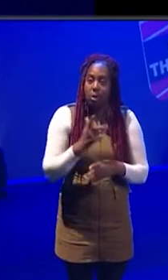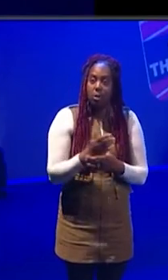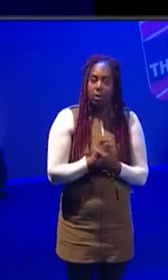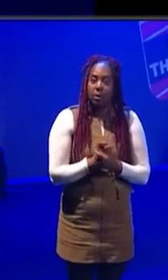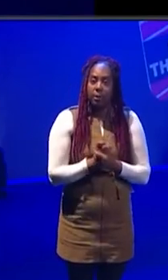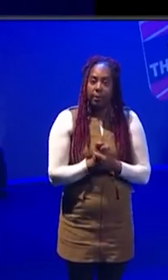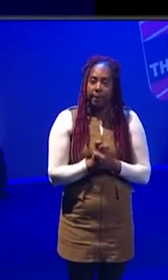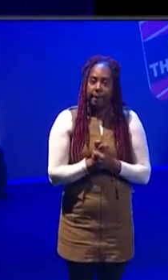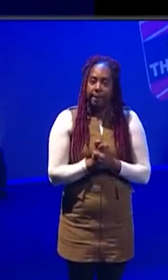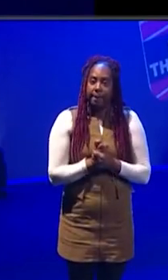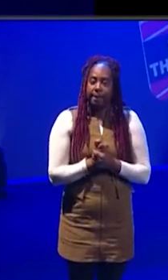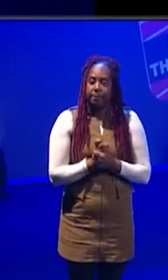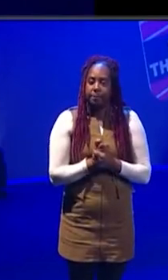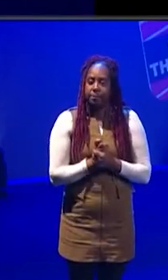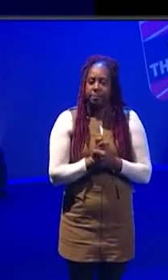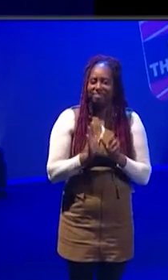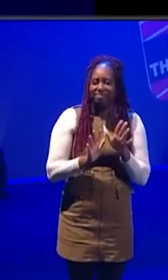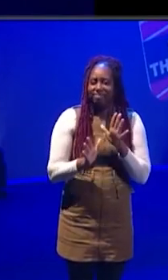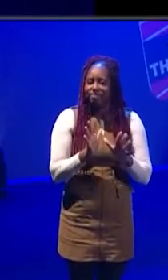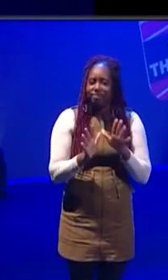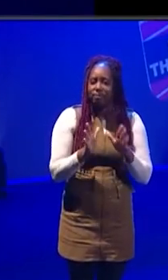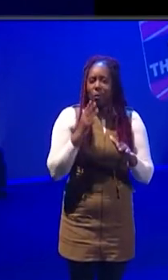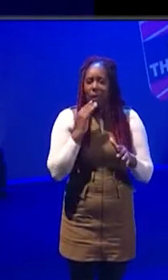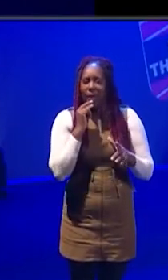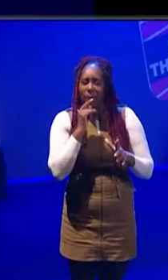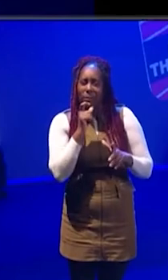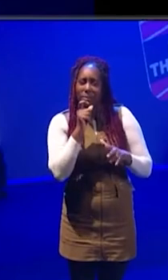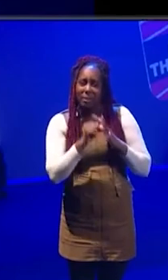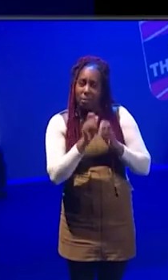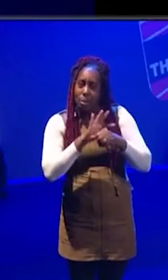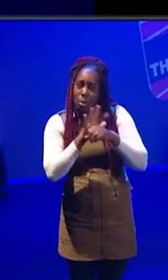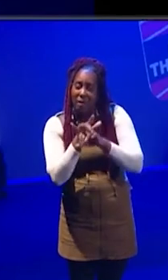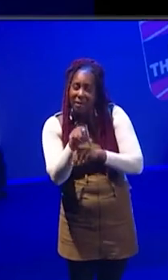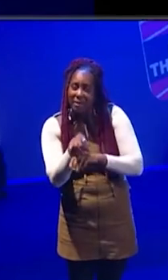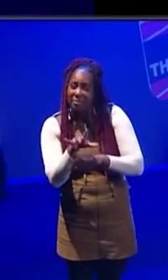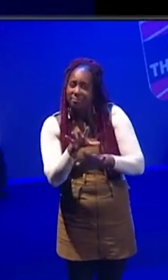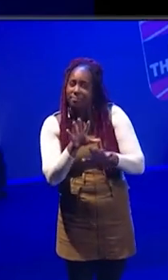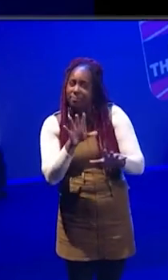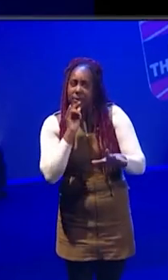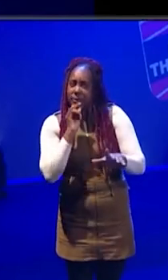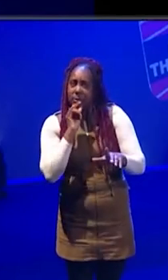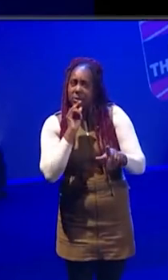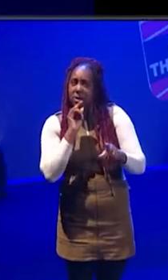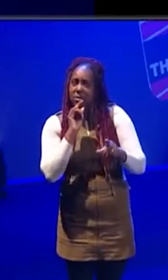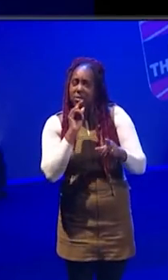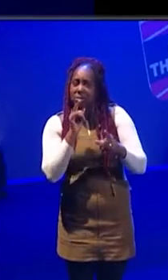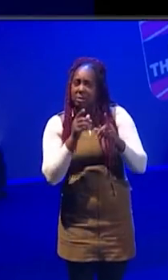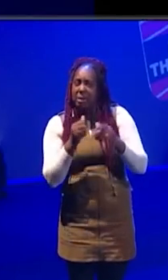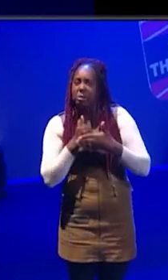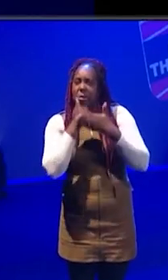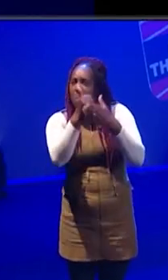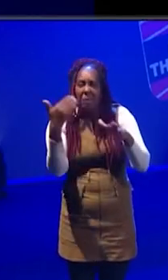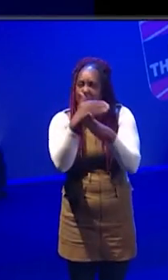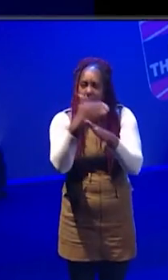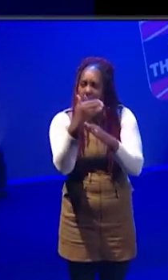quite the... I think when we fell into the pandemic, we didn't quite get recognised for the worth that freelancers were